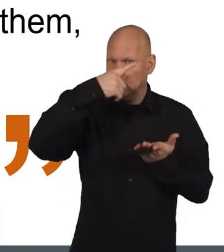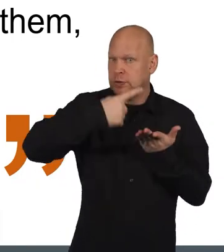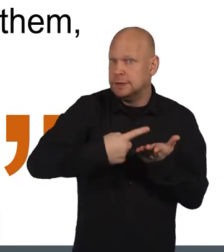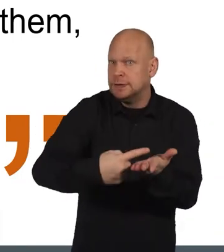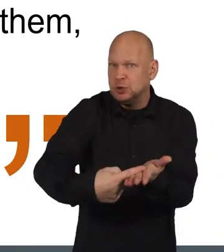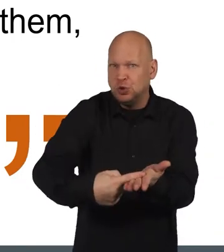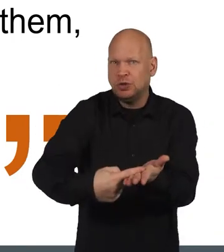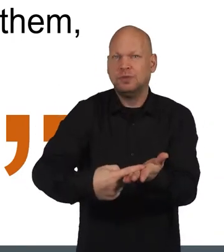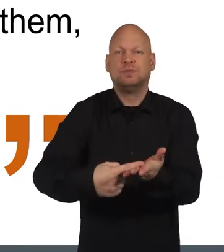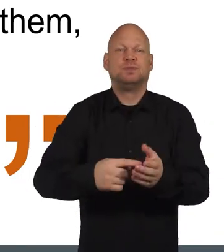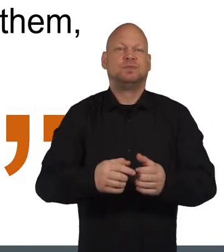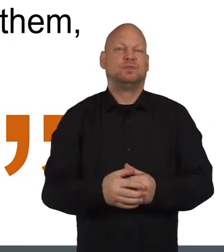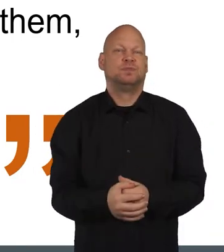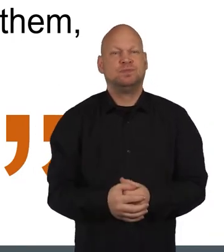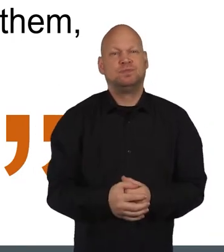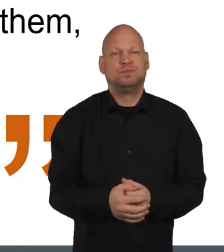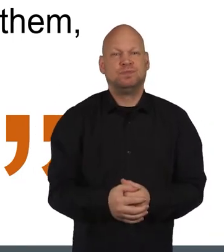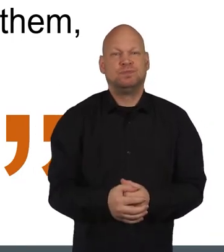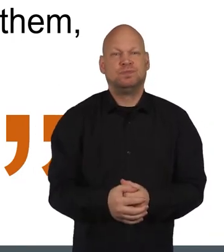decisions.